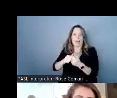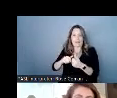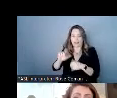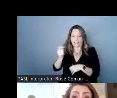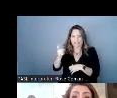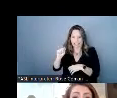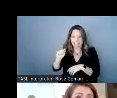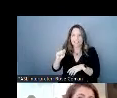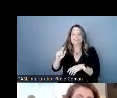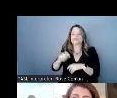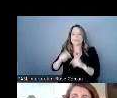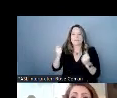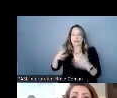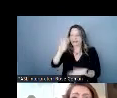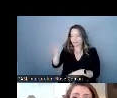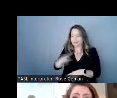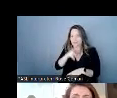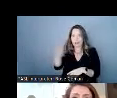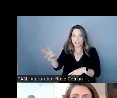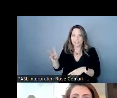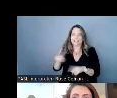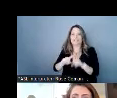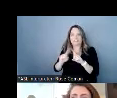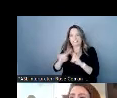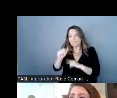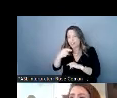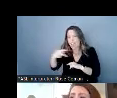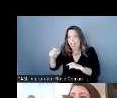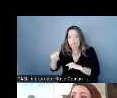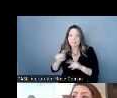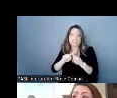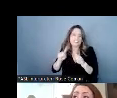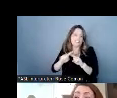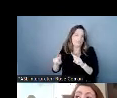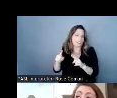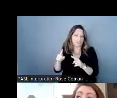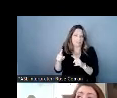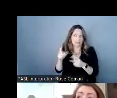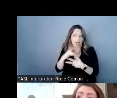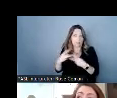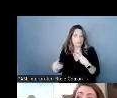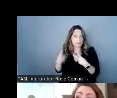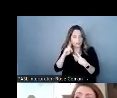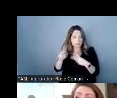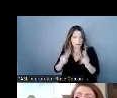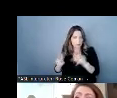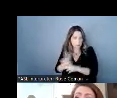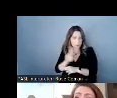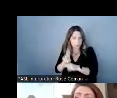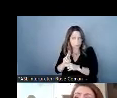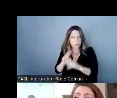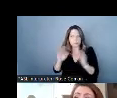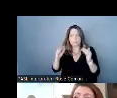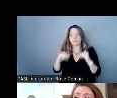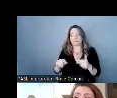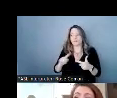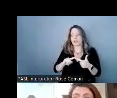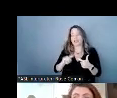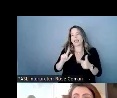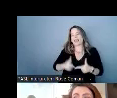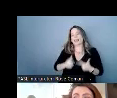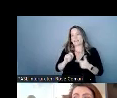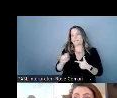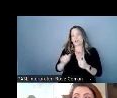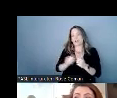her website that talk about all the different apps and different accessibility solutions that people can use there's also the living with hearing loss blog um